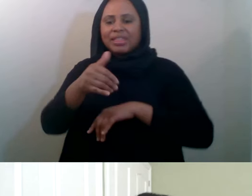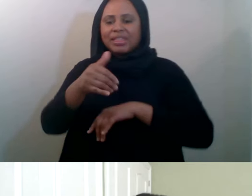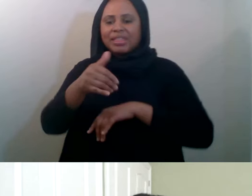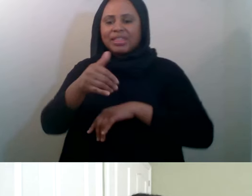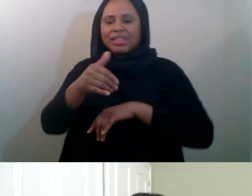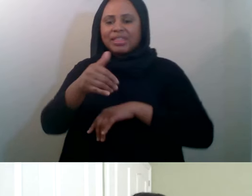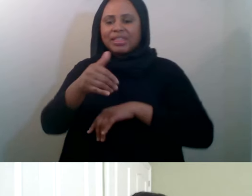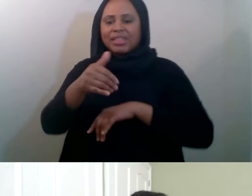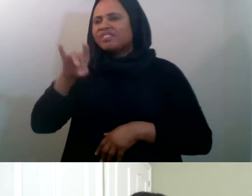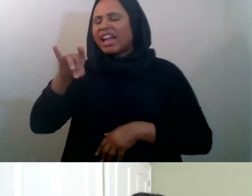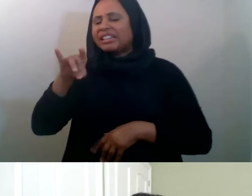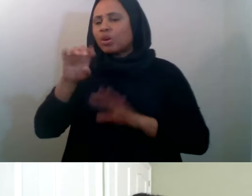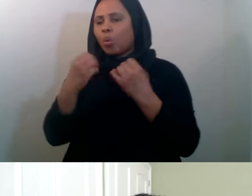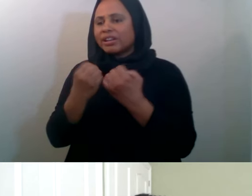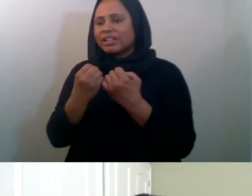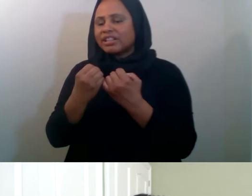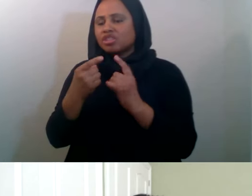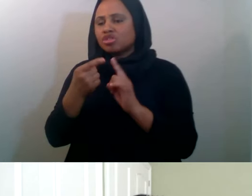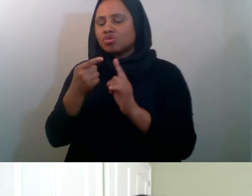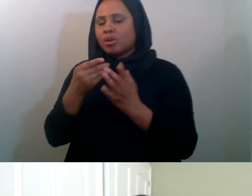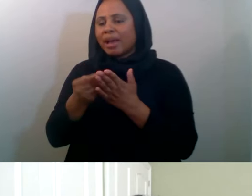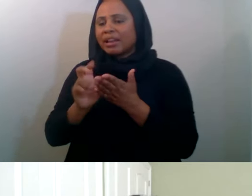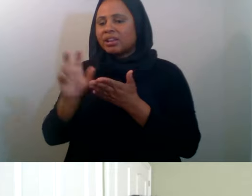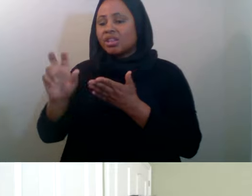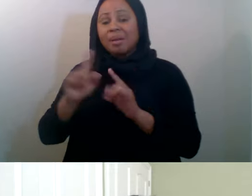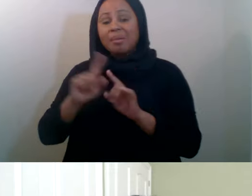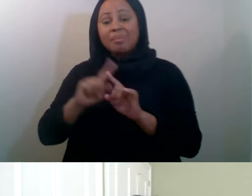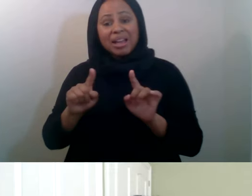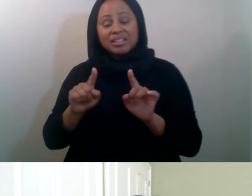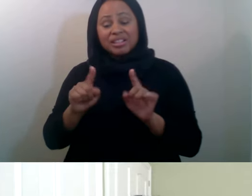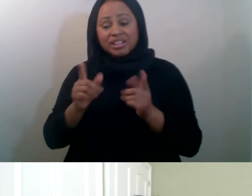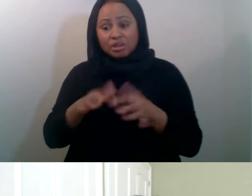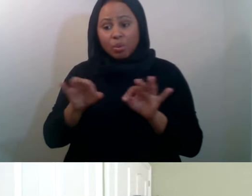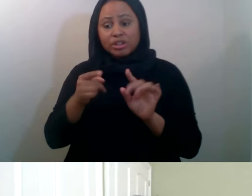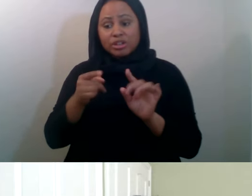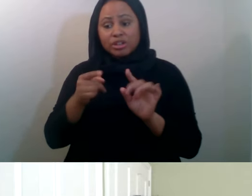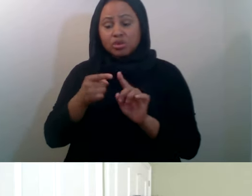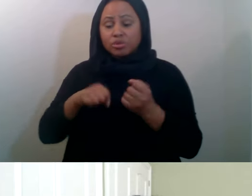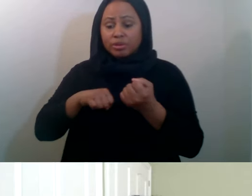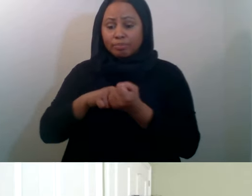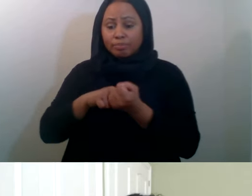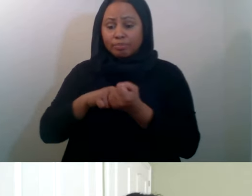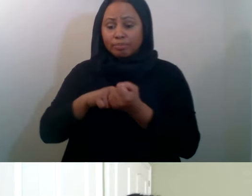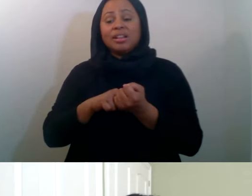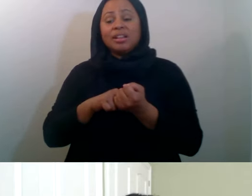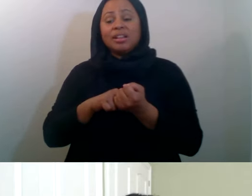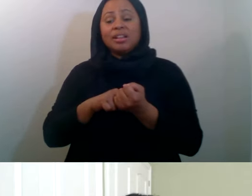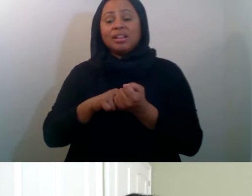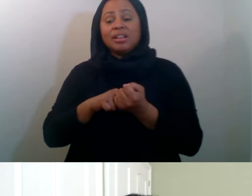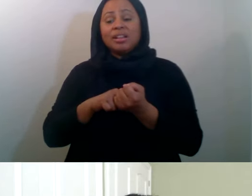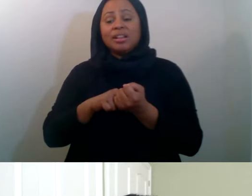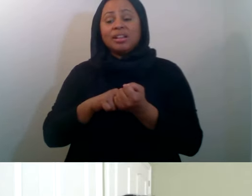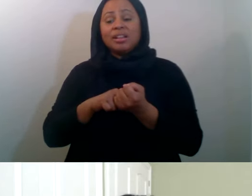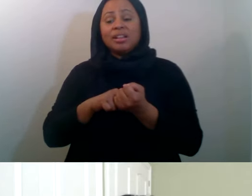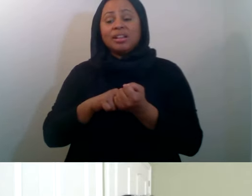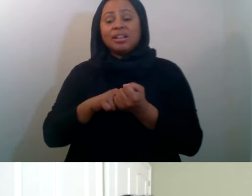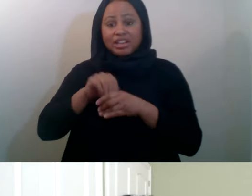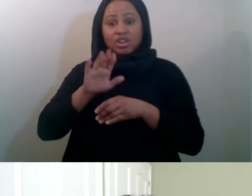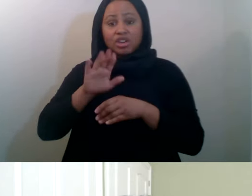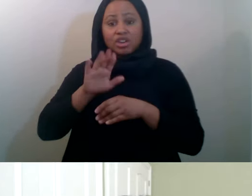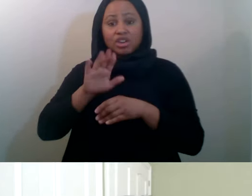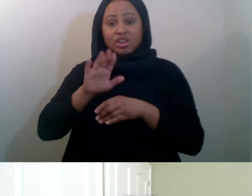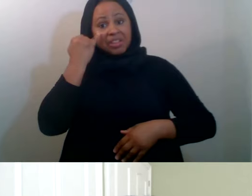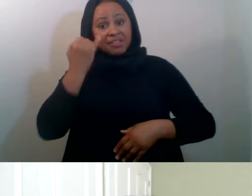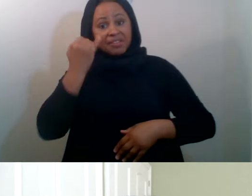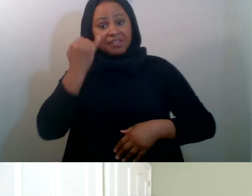of Zakat is supporting what's in your own backyard, right? You're supporting those in your own community. And so if my local masjid had an effort